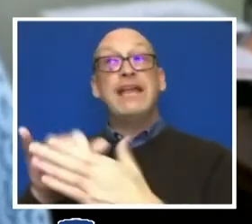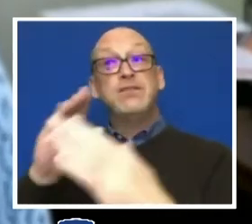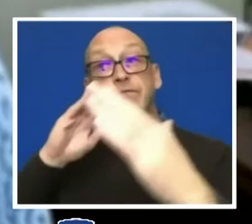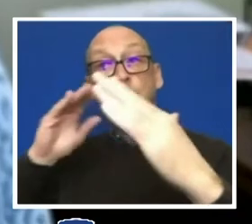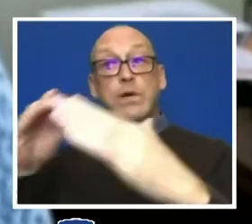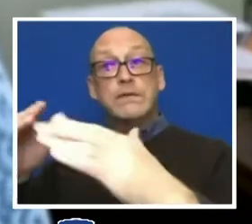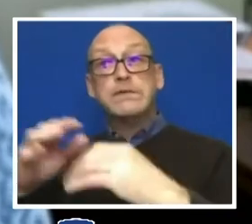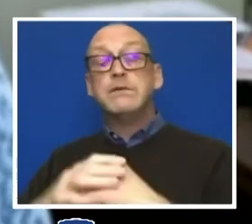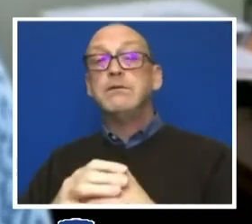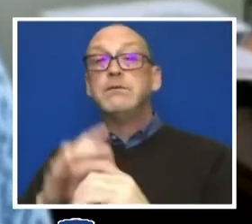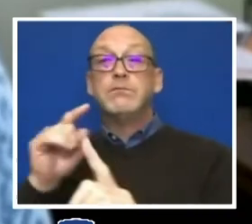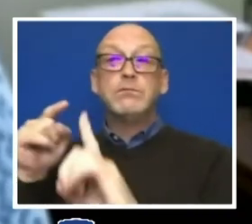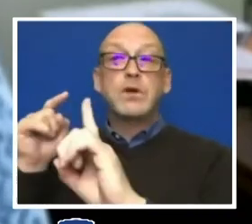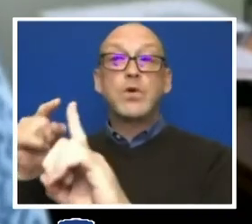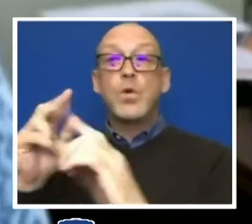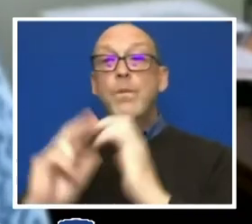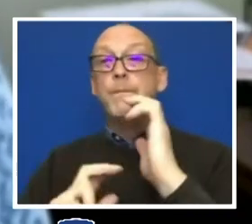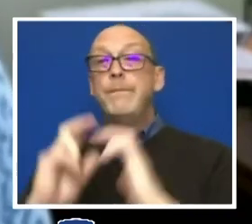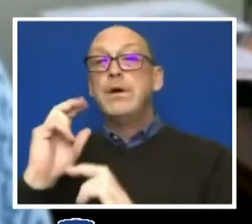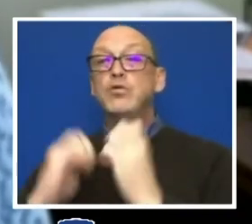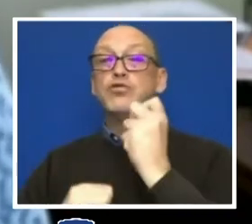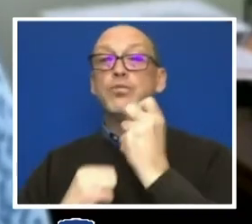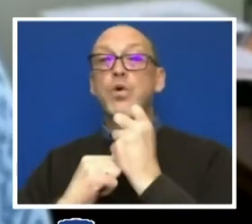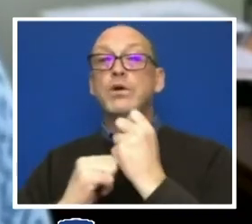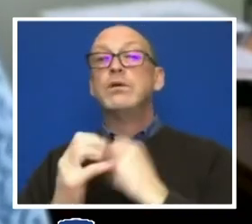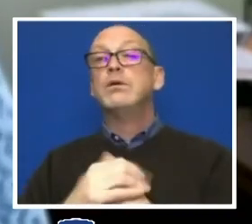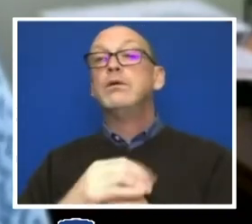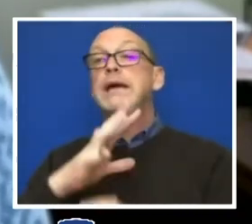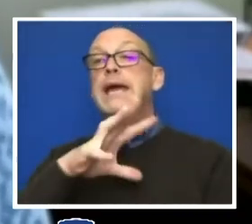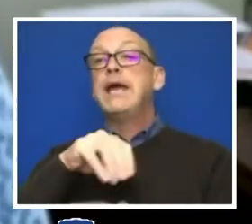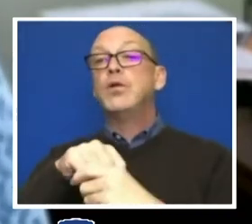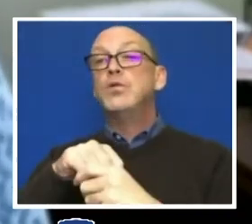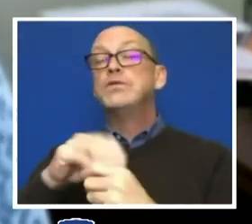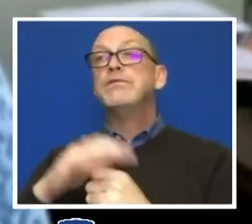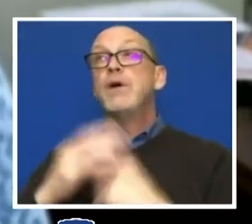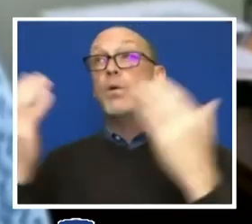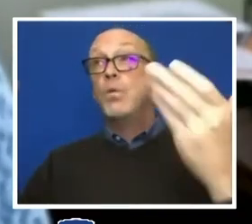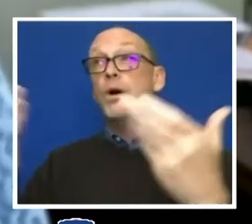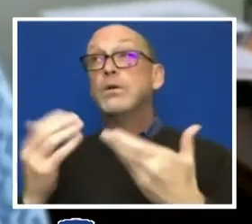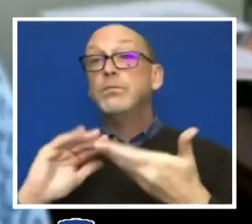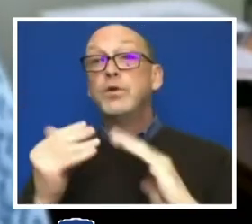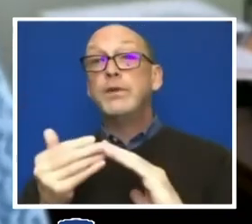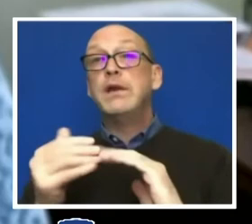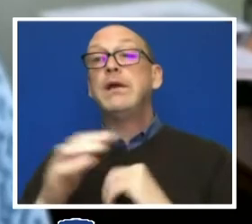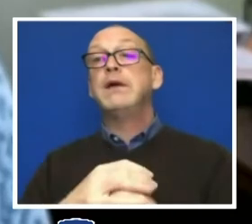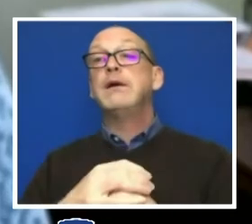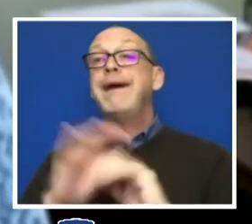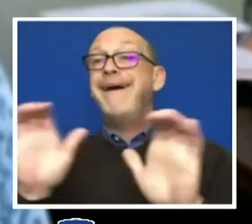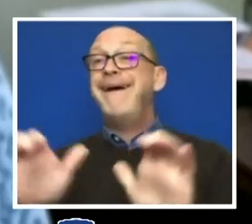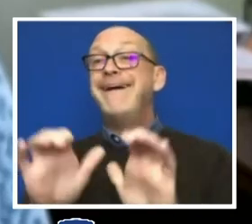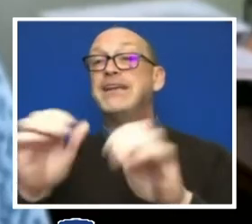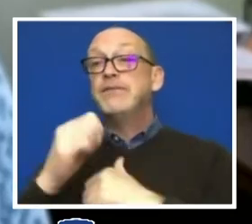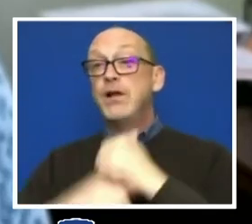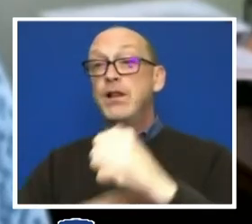So the goal is to build and support inclusive, welcoming communities, active alumni,